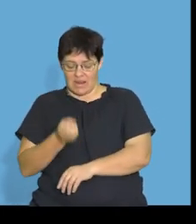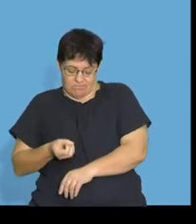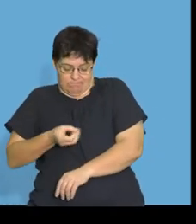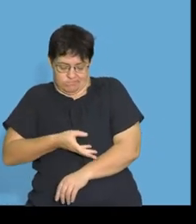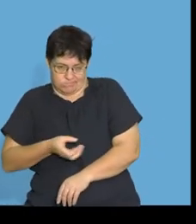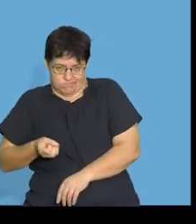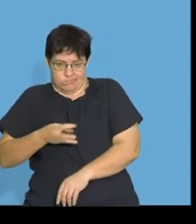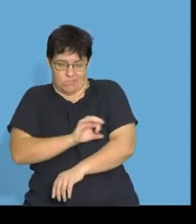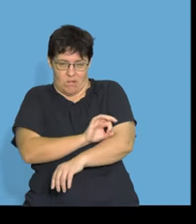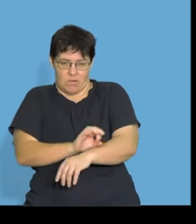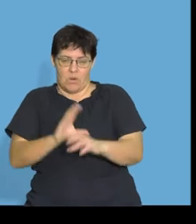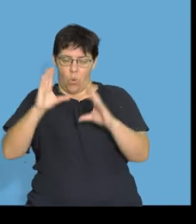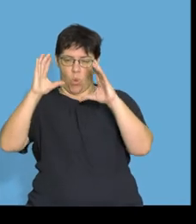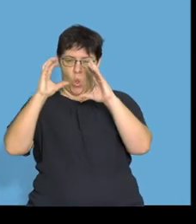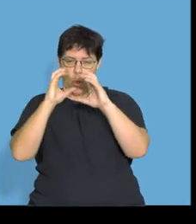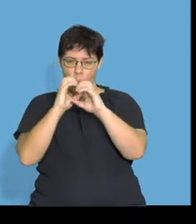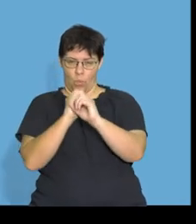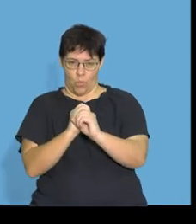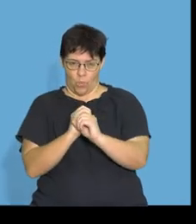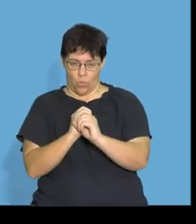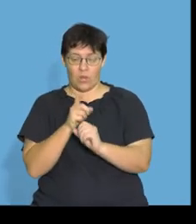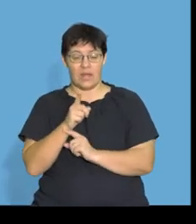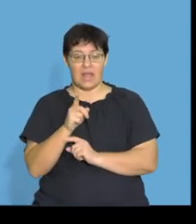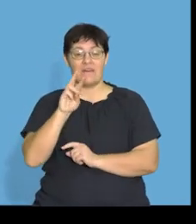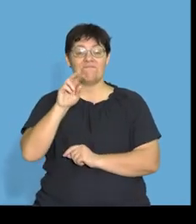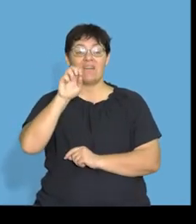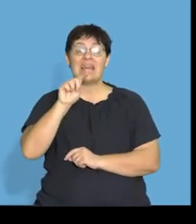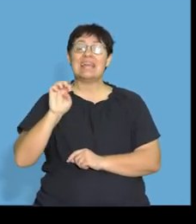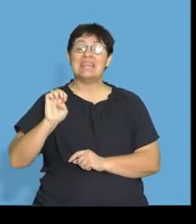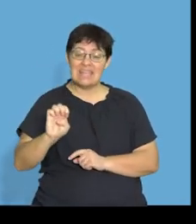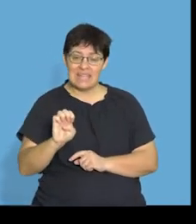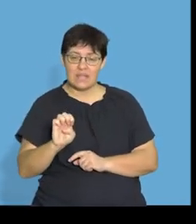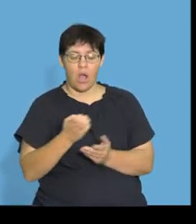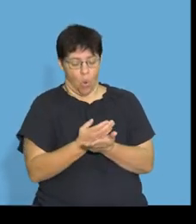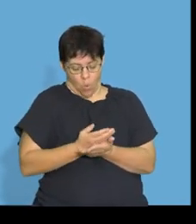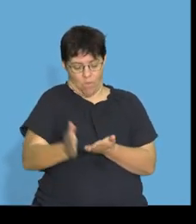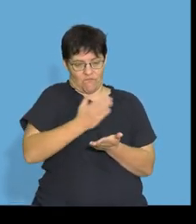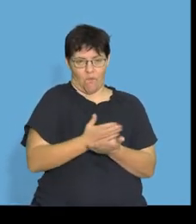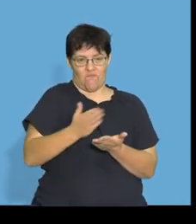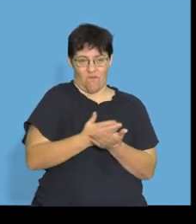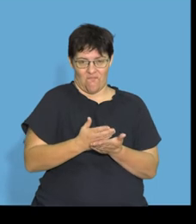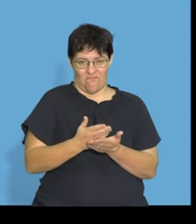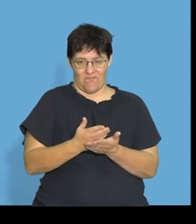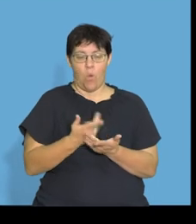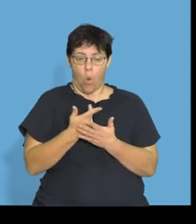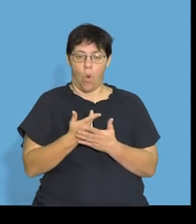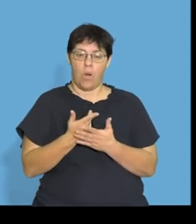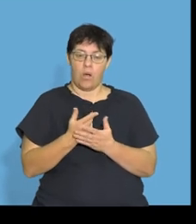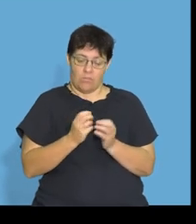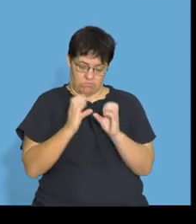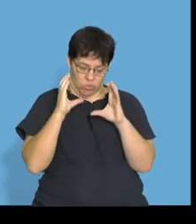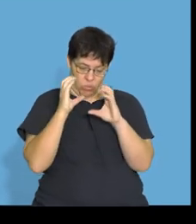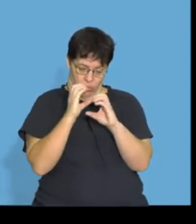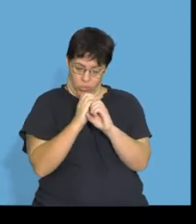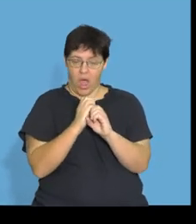deposit the fat into the arteries to make it smaller. Vitamin E actually tries to stop